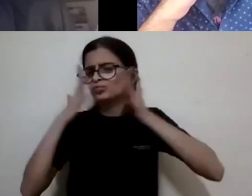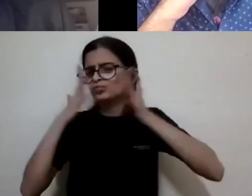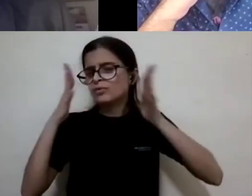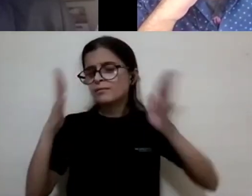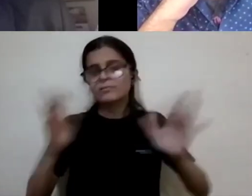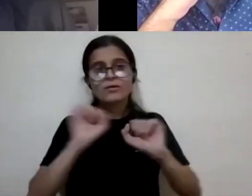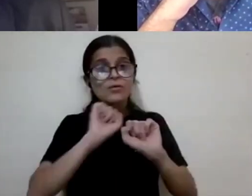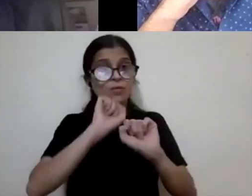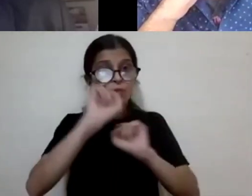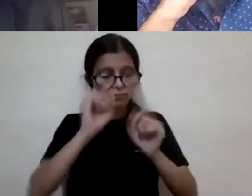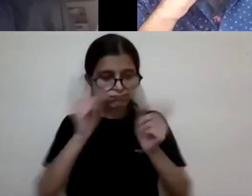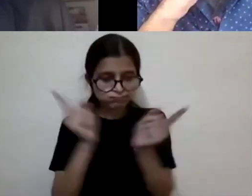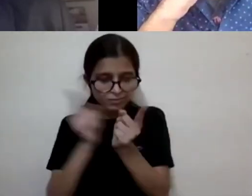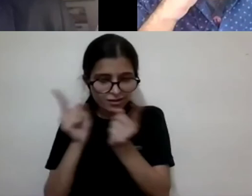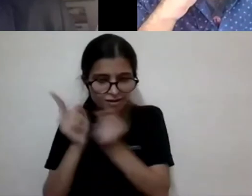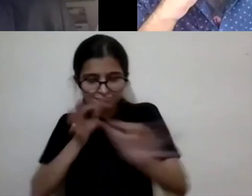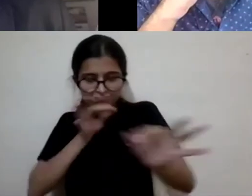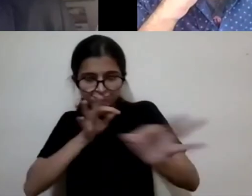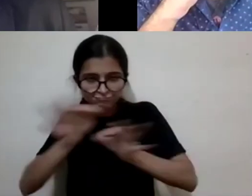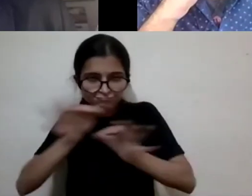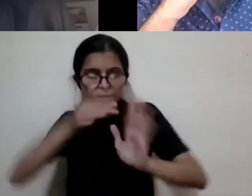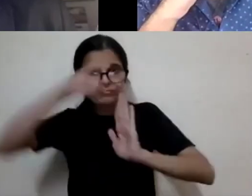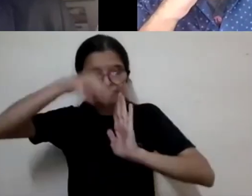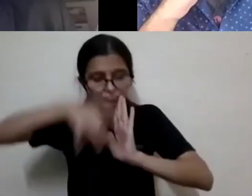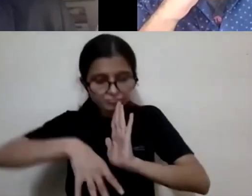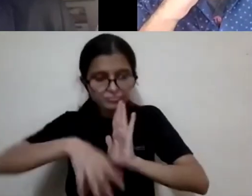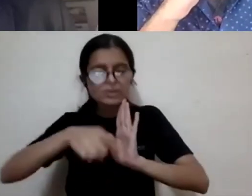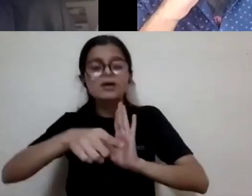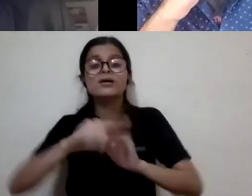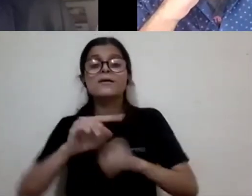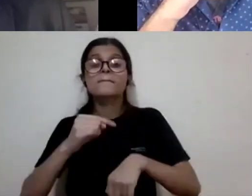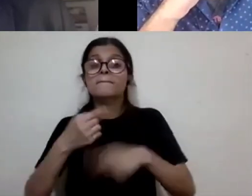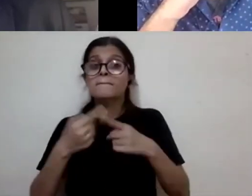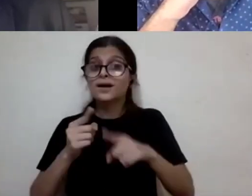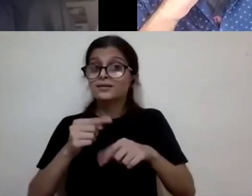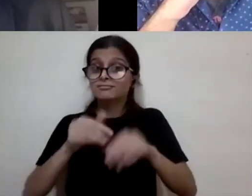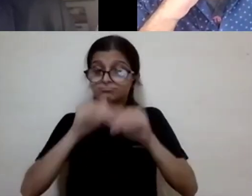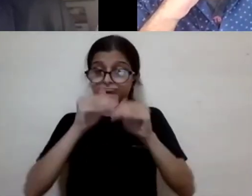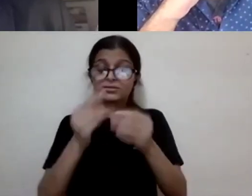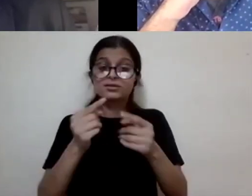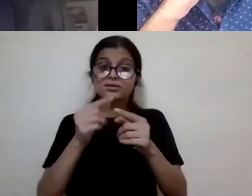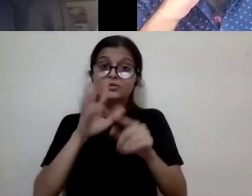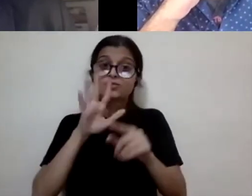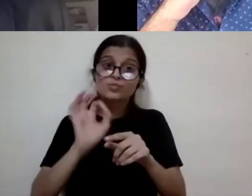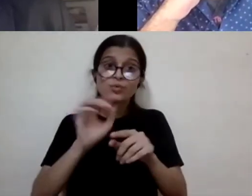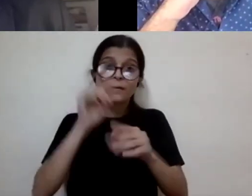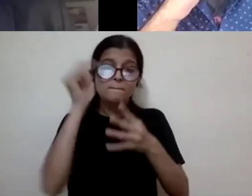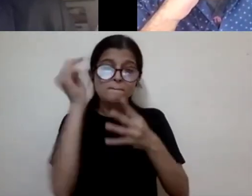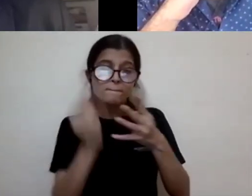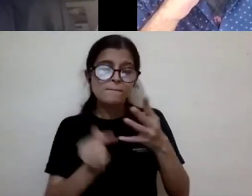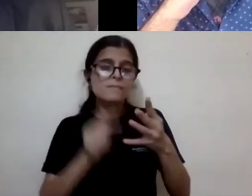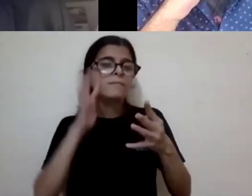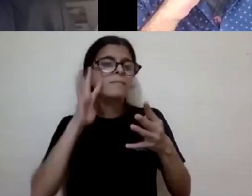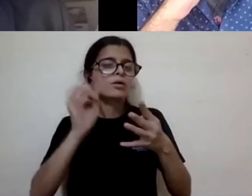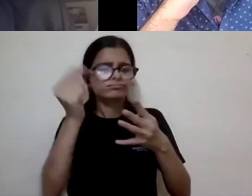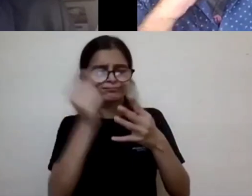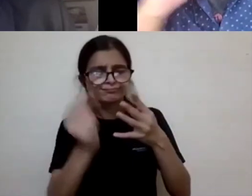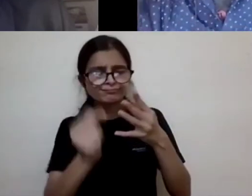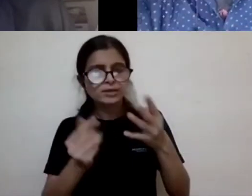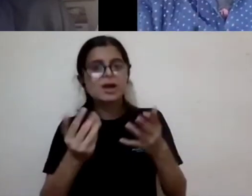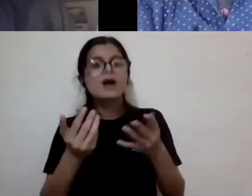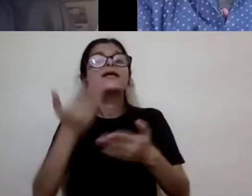brief, but nuanced outline of how disability studies emerged